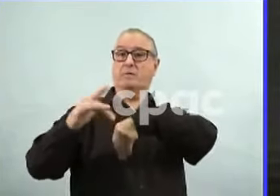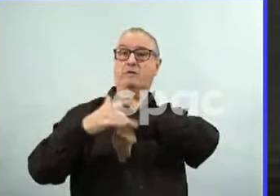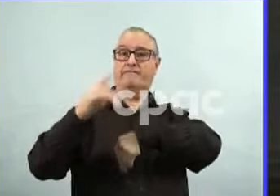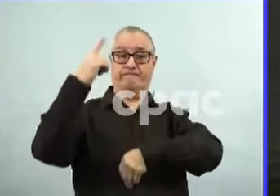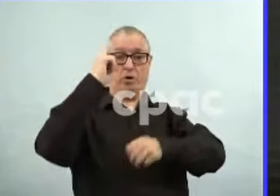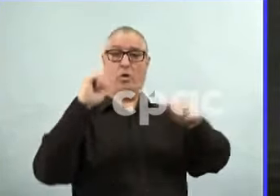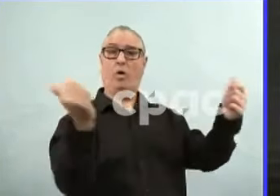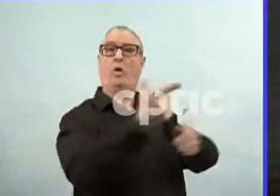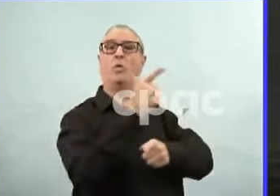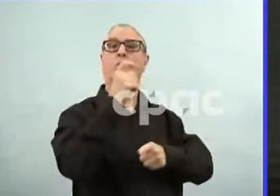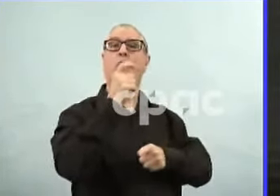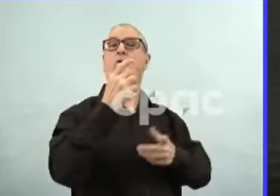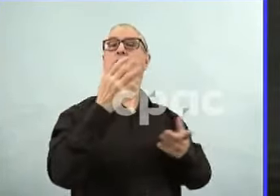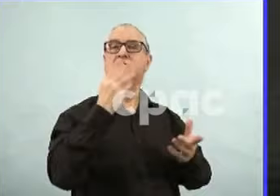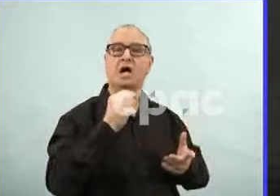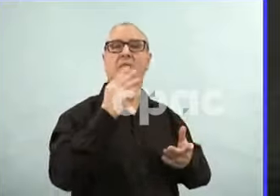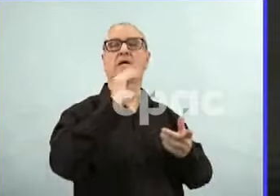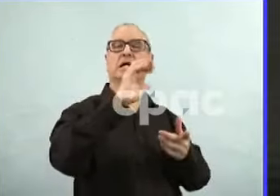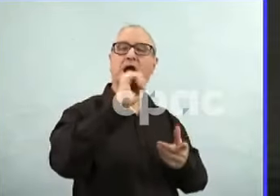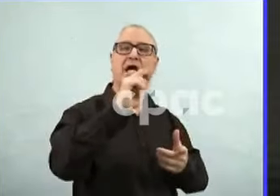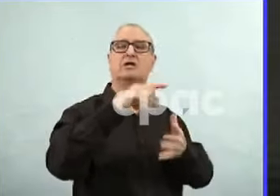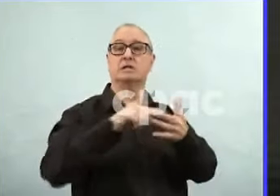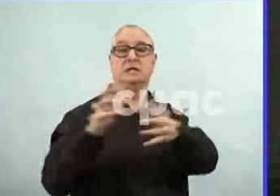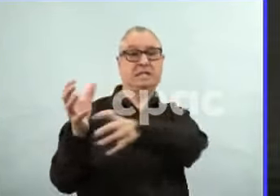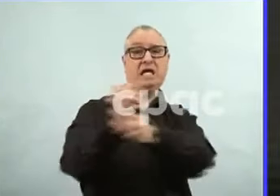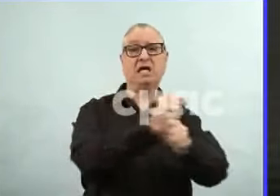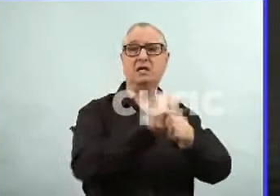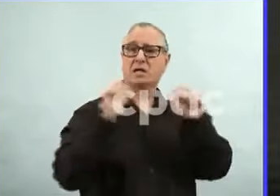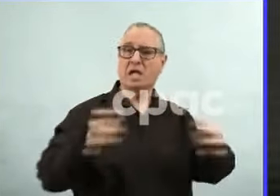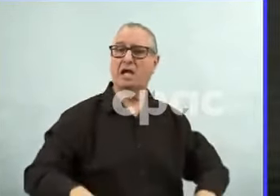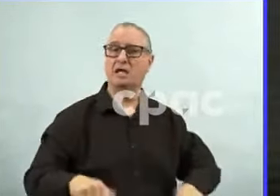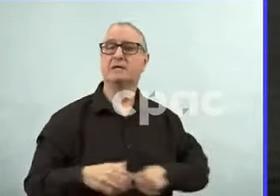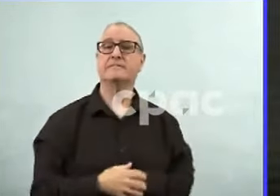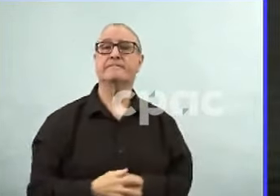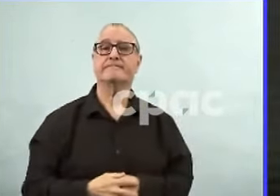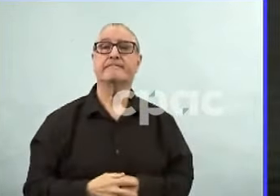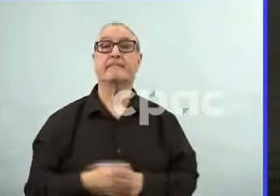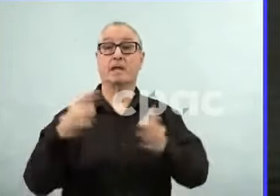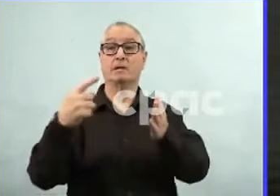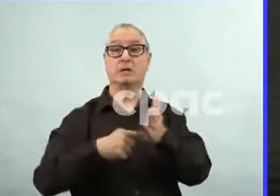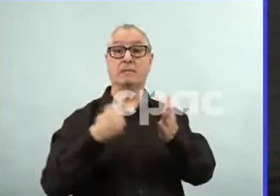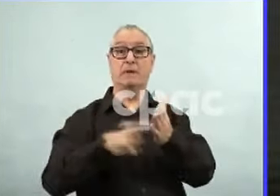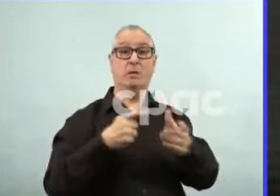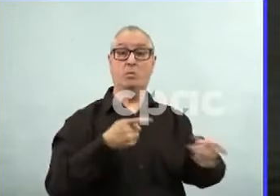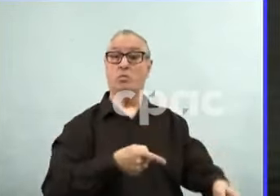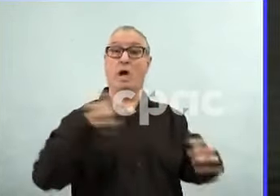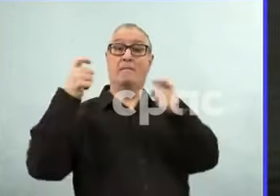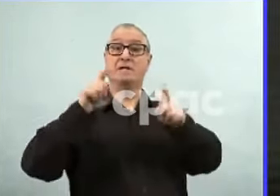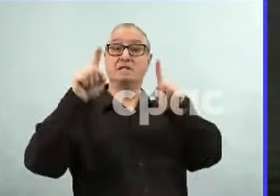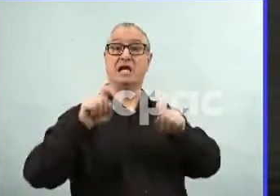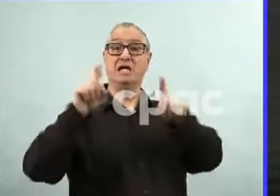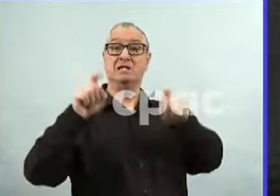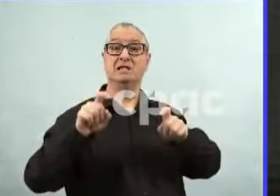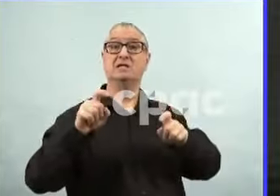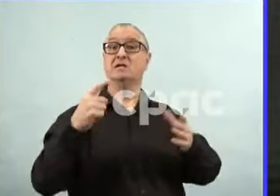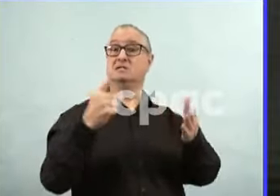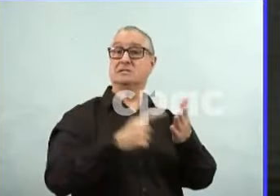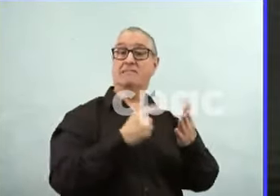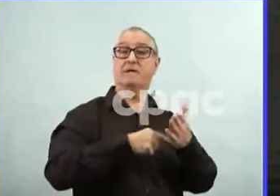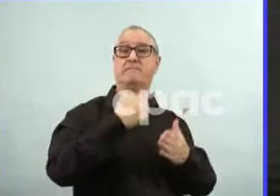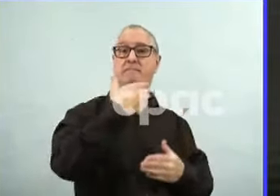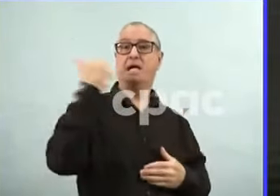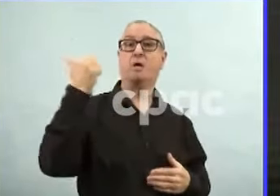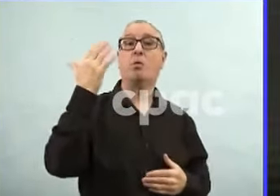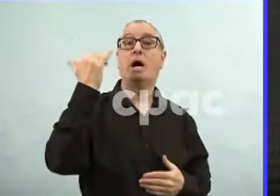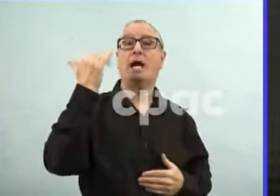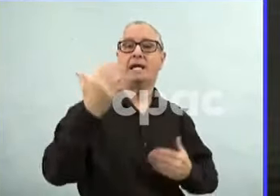Sometimes a rapid antigen test is actually the best way to facilitate that because it is much easier to provide to people